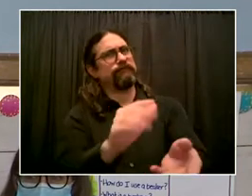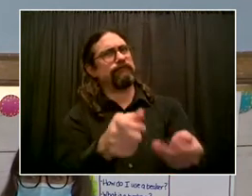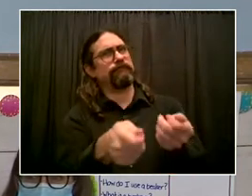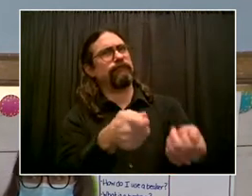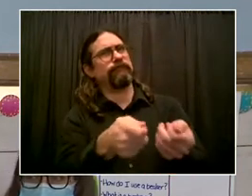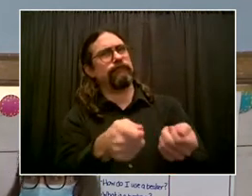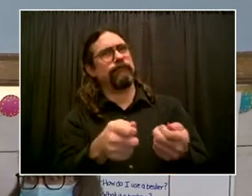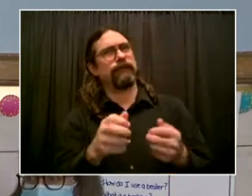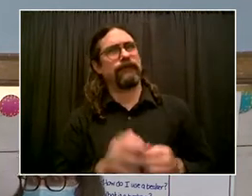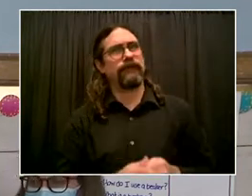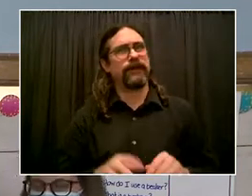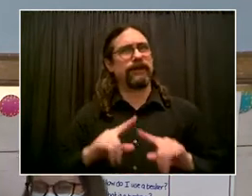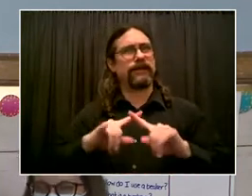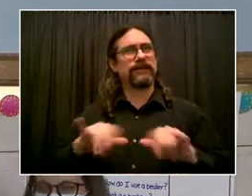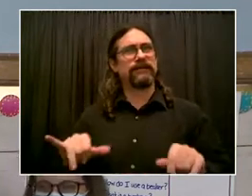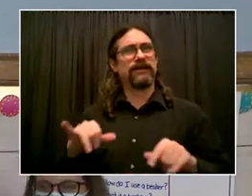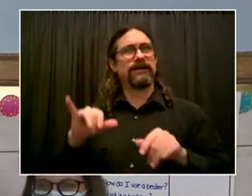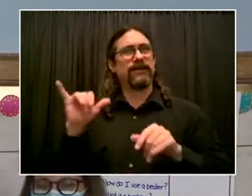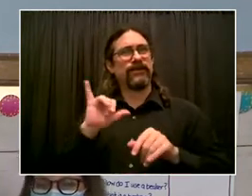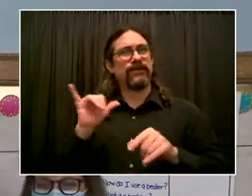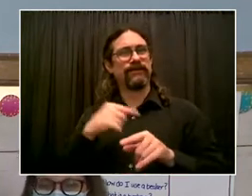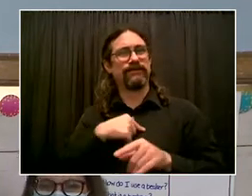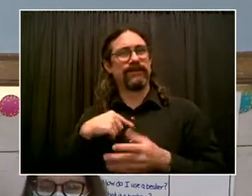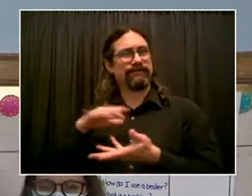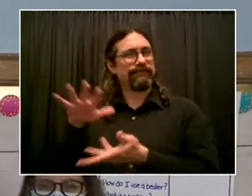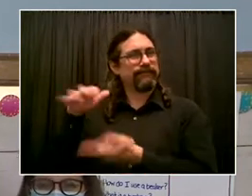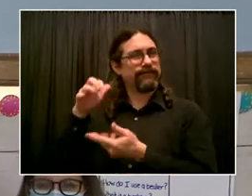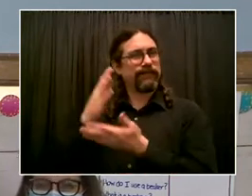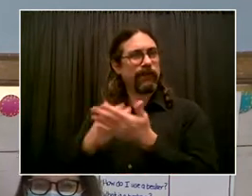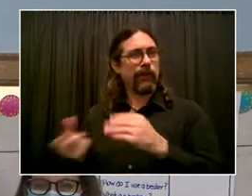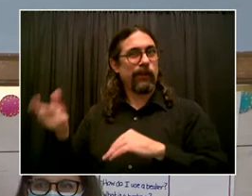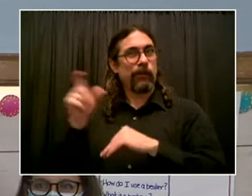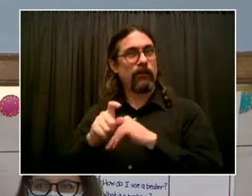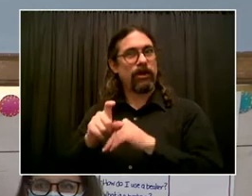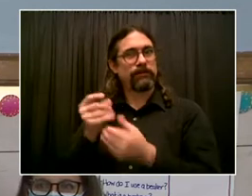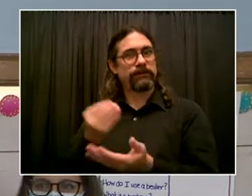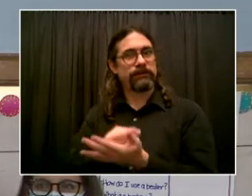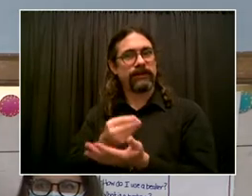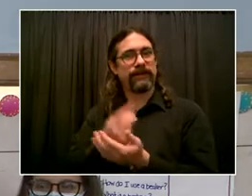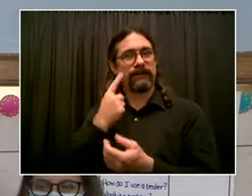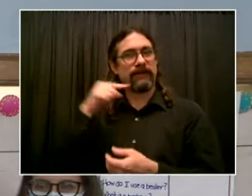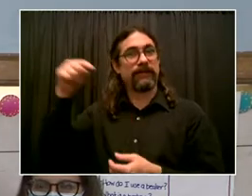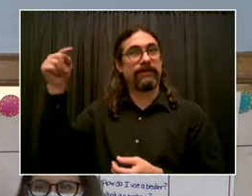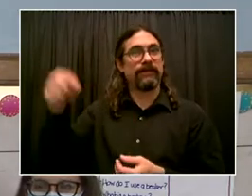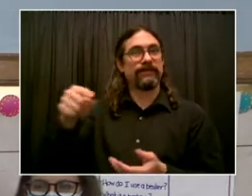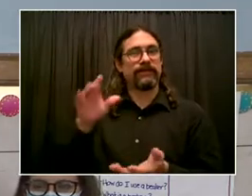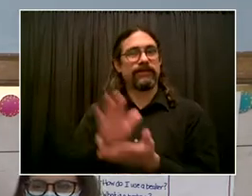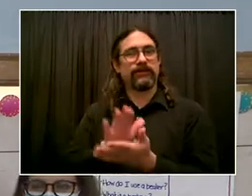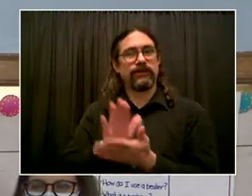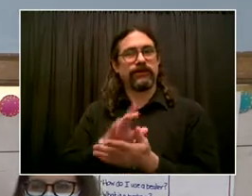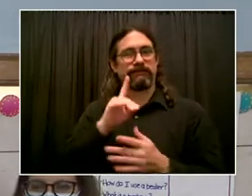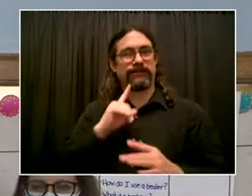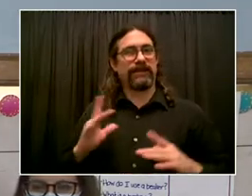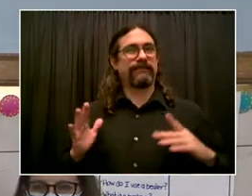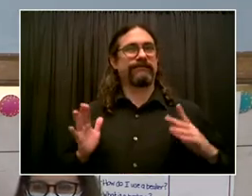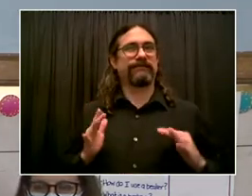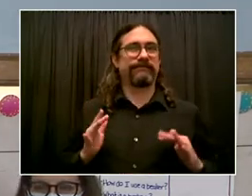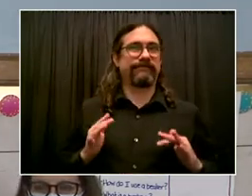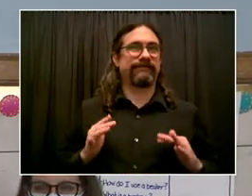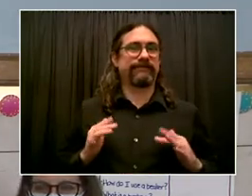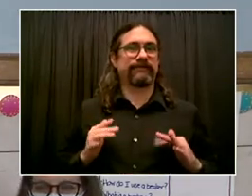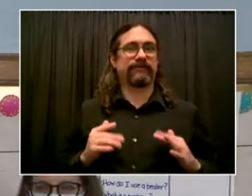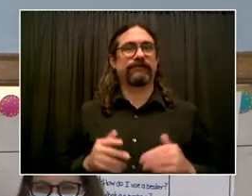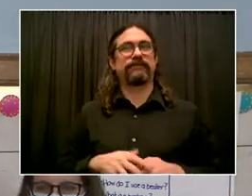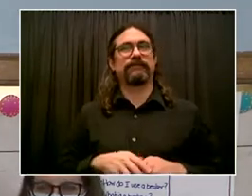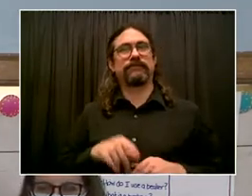money for our community here at the school. And as you said, we've had over 130